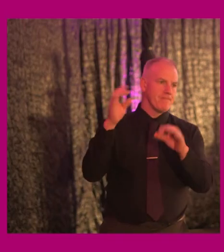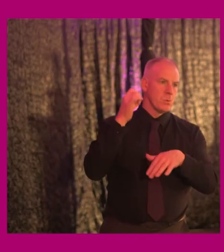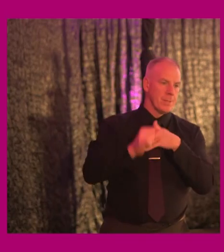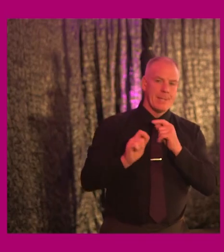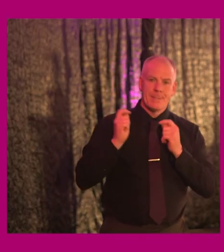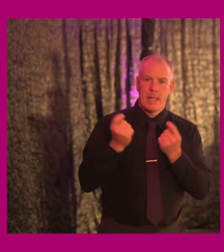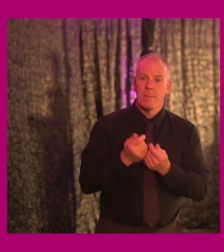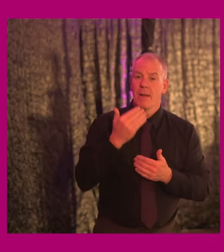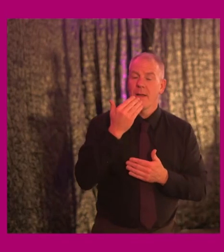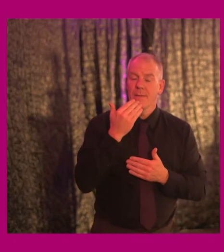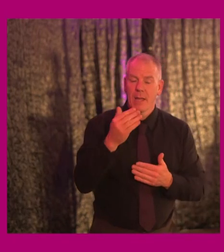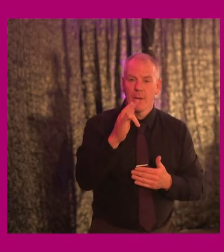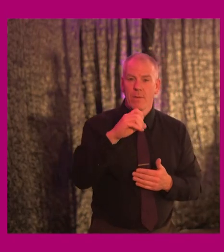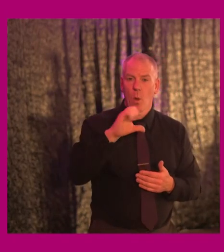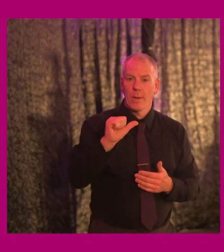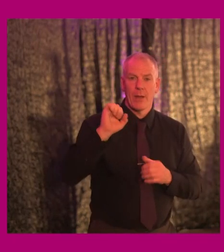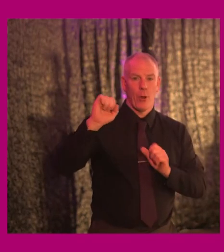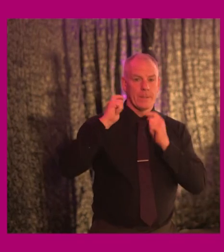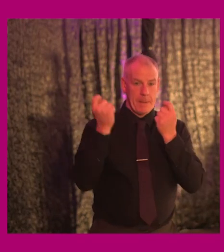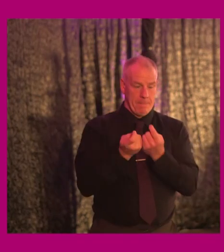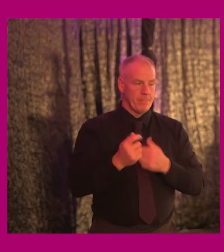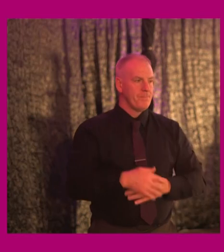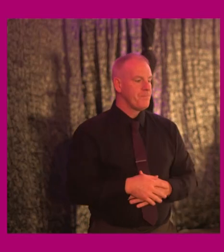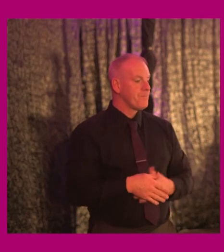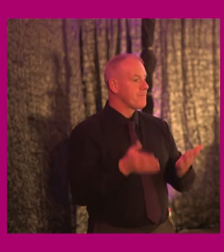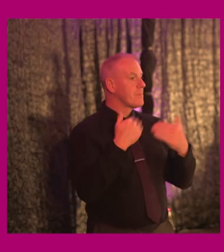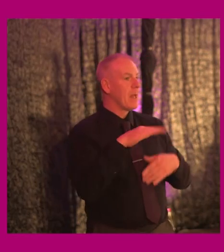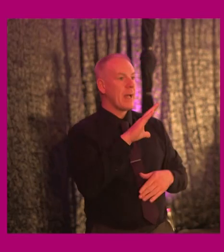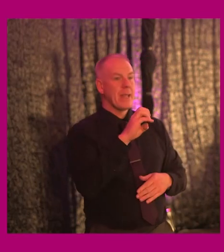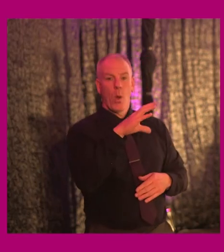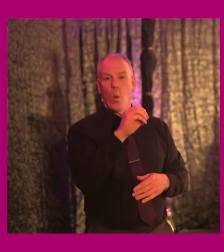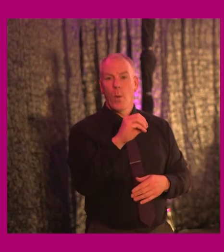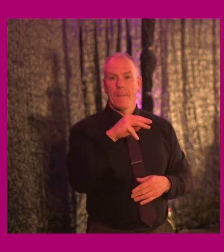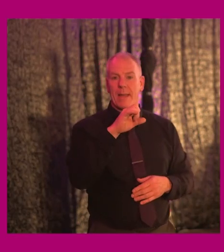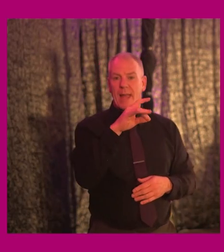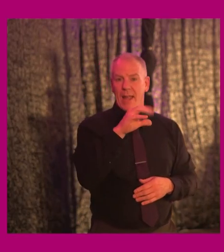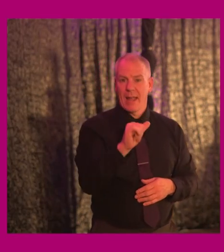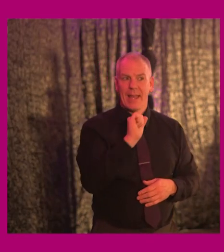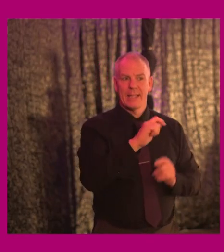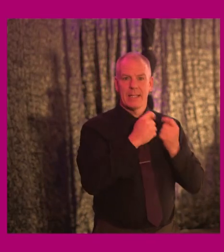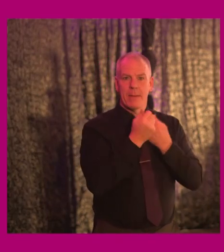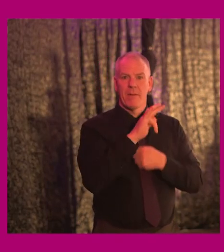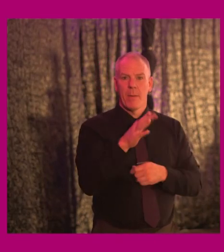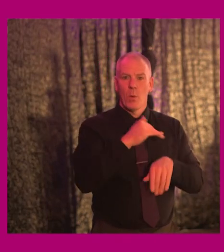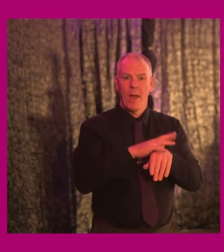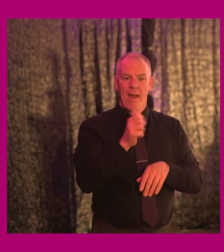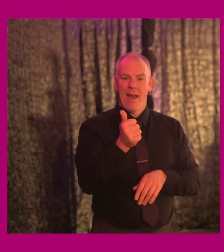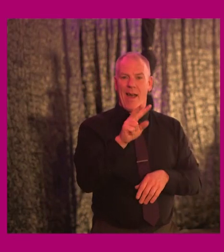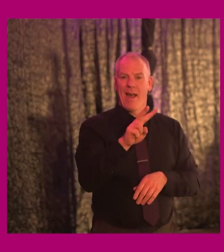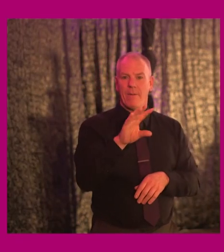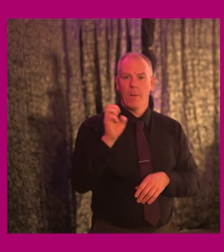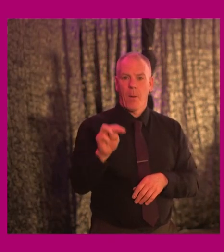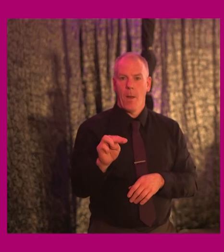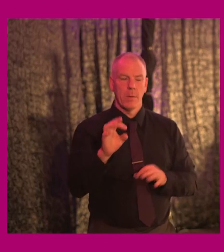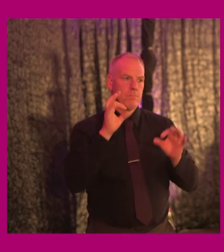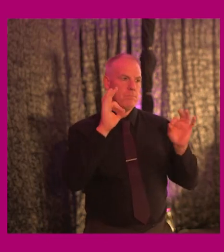So thanks to Fiona Cronin and all of her team. And Leo McKenna and his team from Avcom have been really fabulous in terms